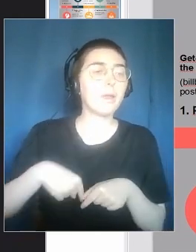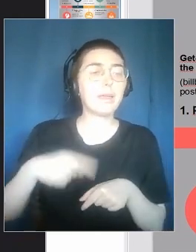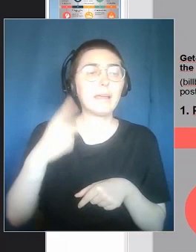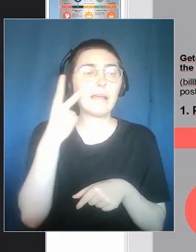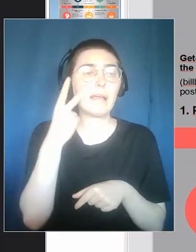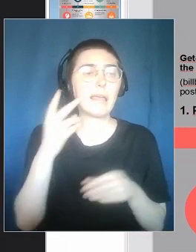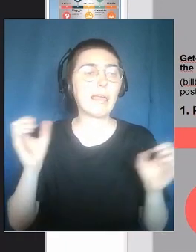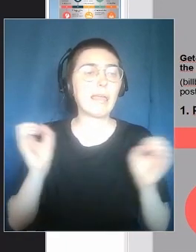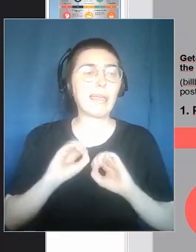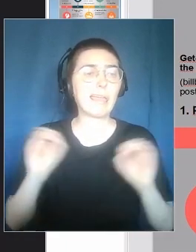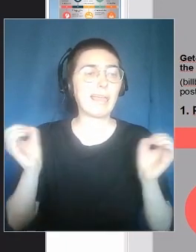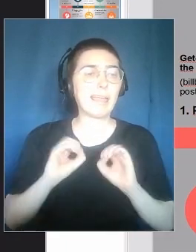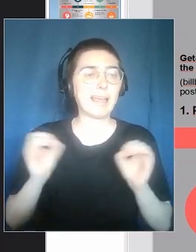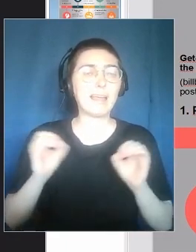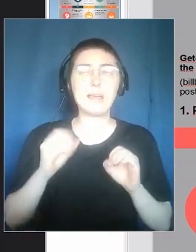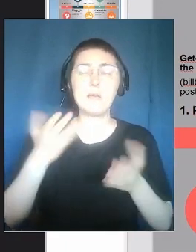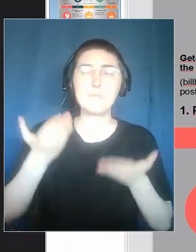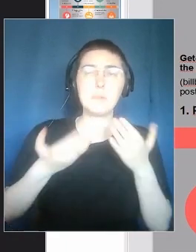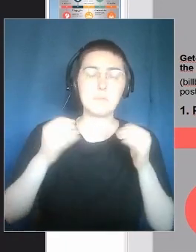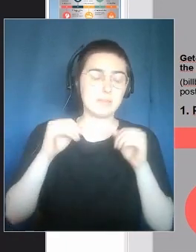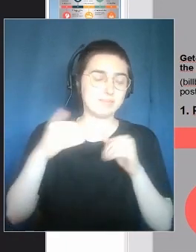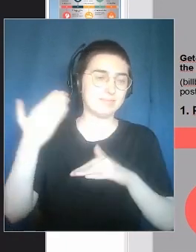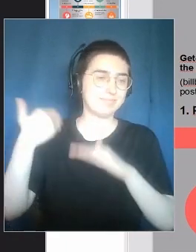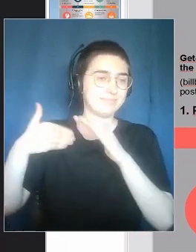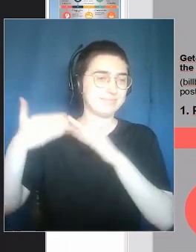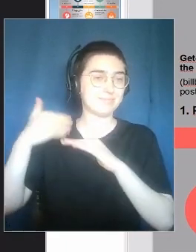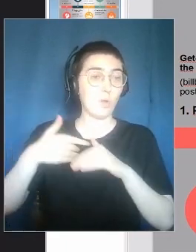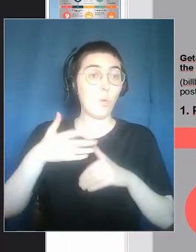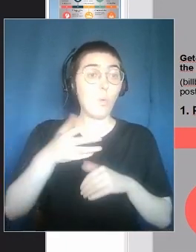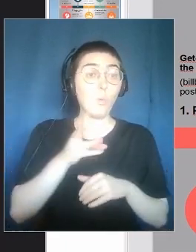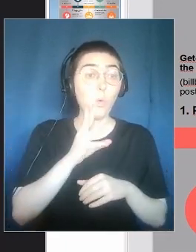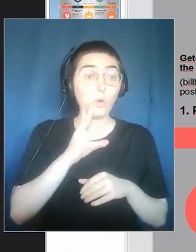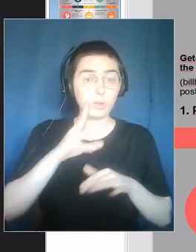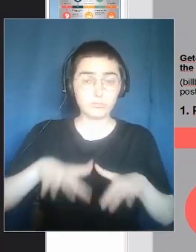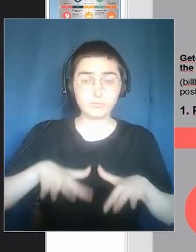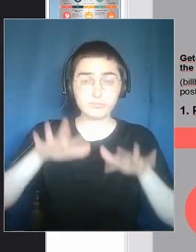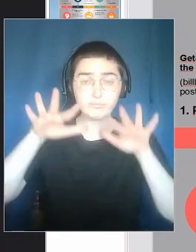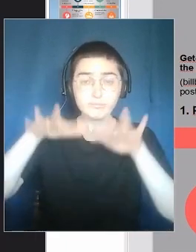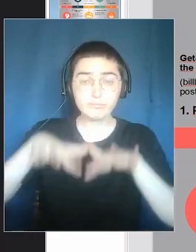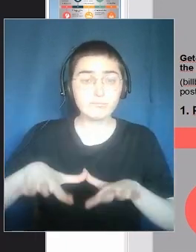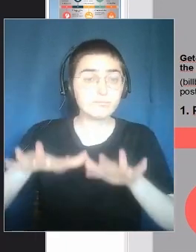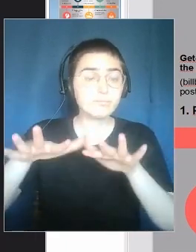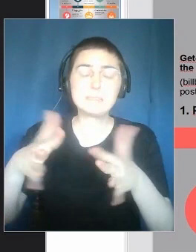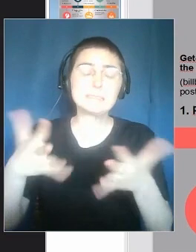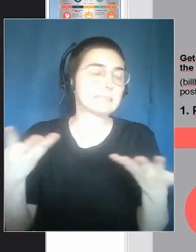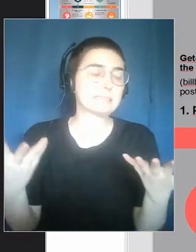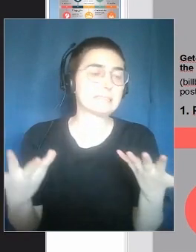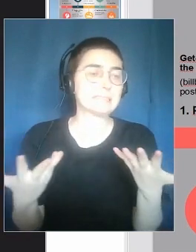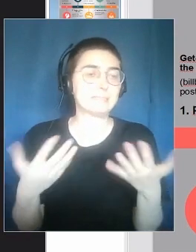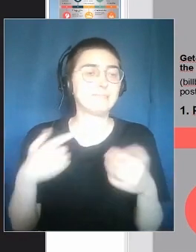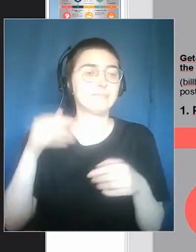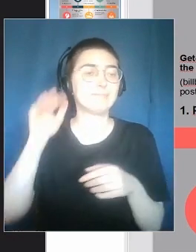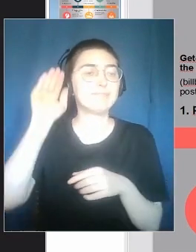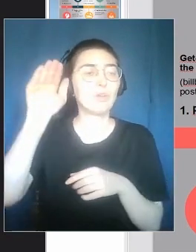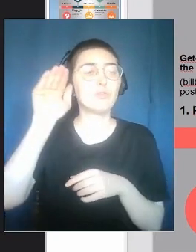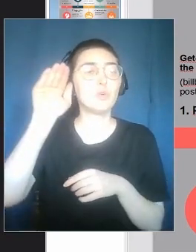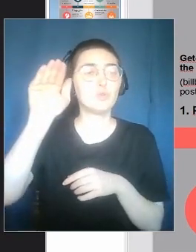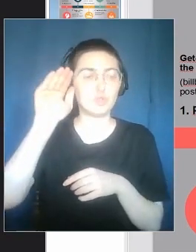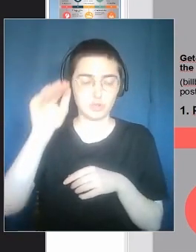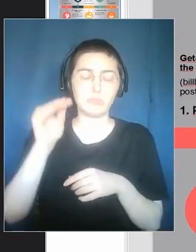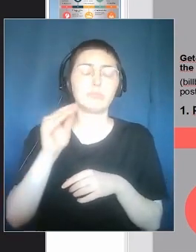know that it's there and we will soon manage to see it. So in these cases, the path was already